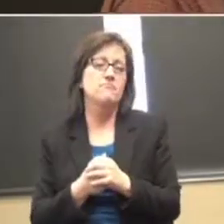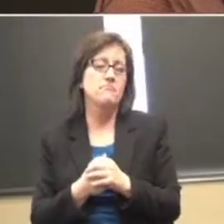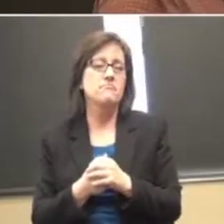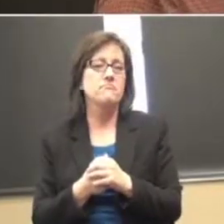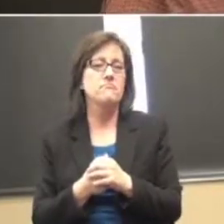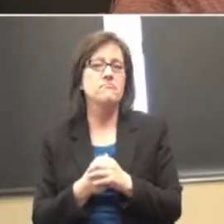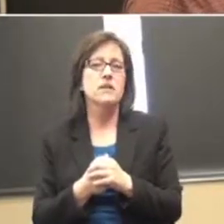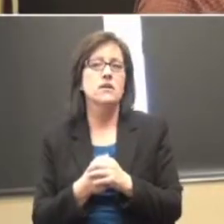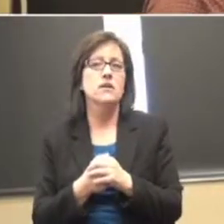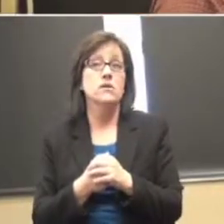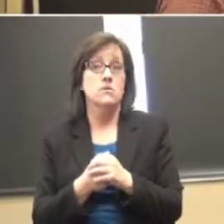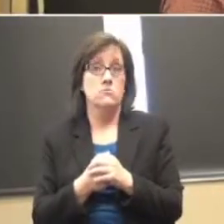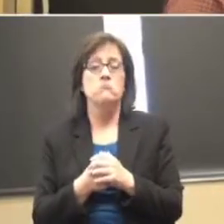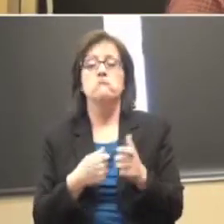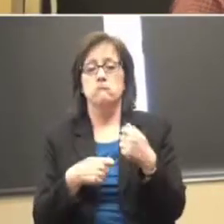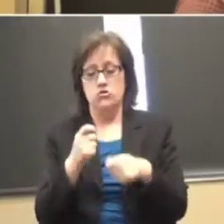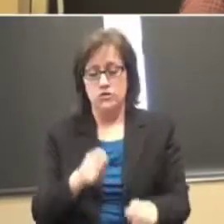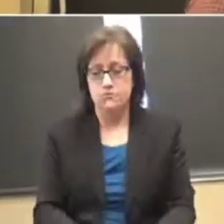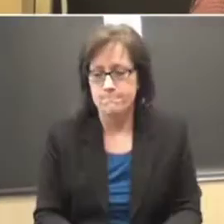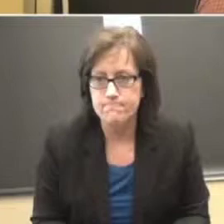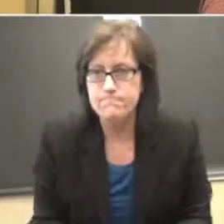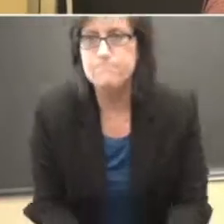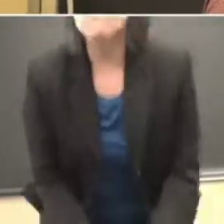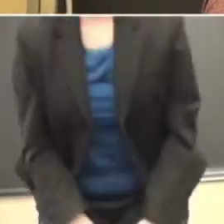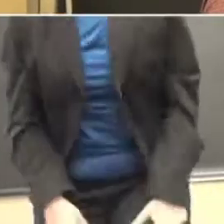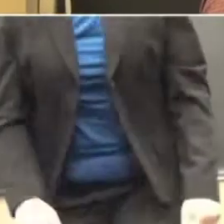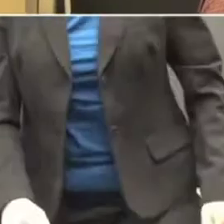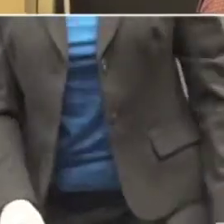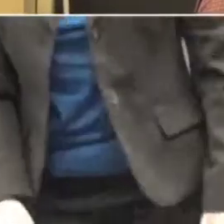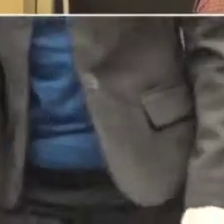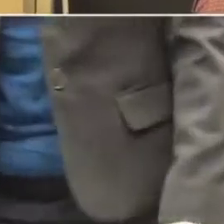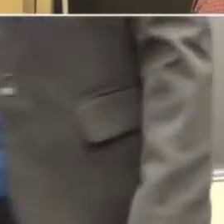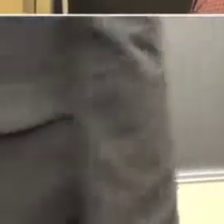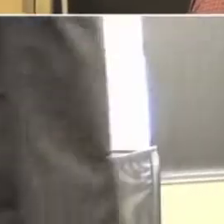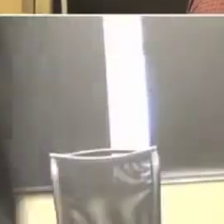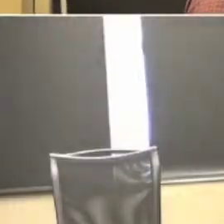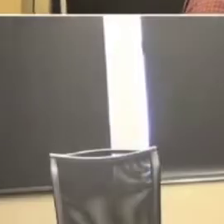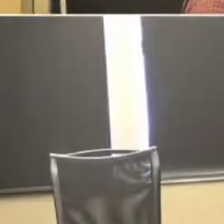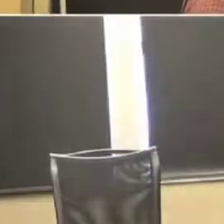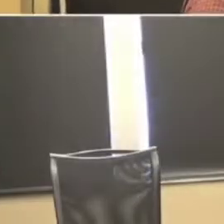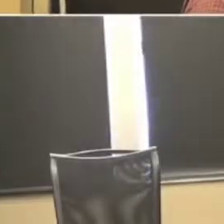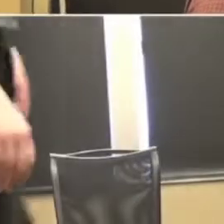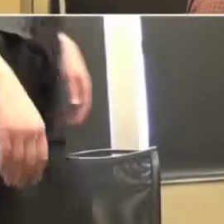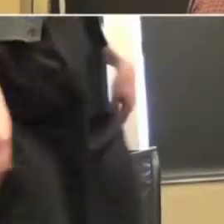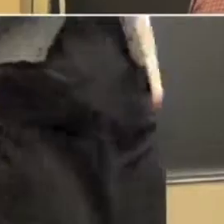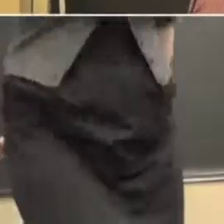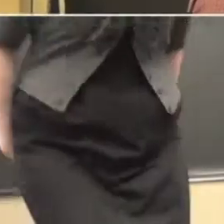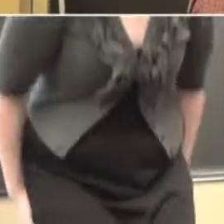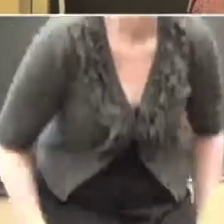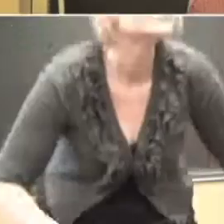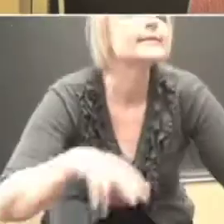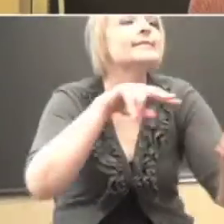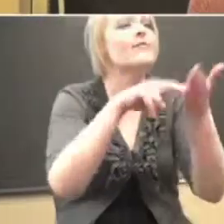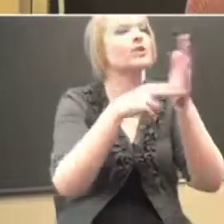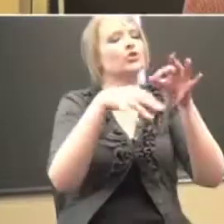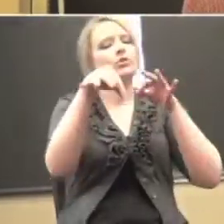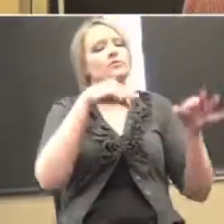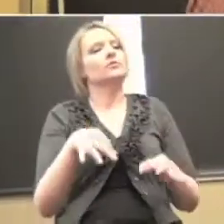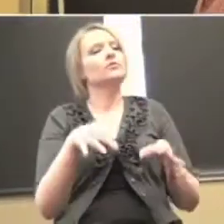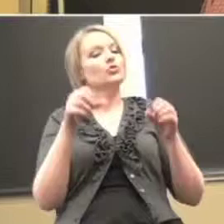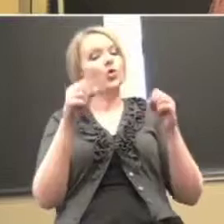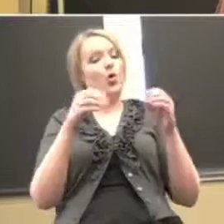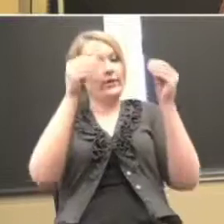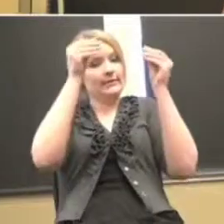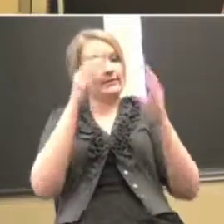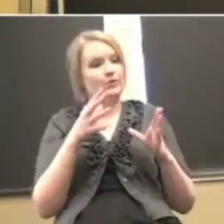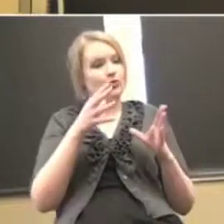So, one, do we have a definition of what's going on? Right? So any comment, noise, gesture, action by the teacher to indicate that